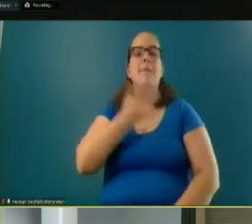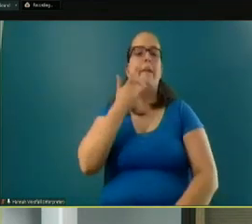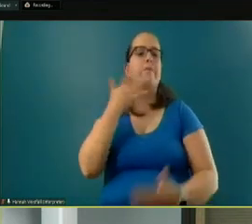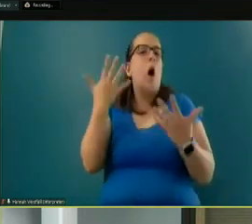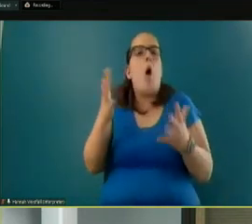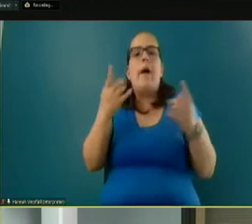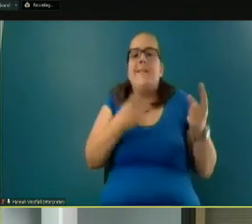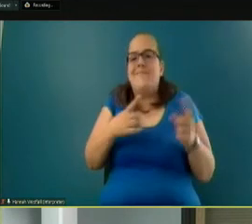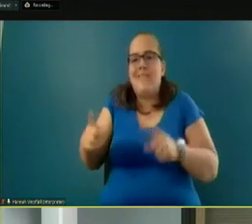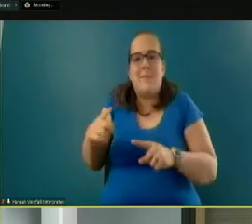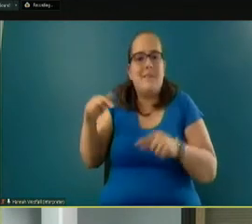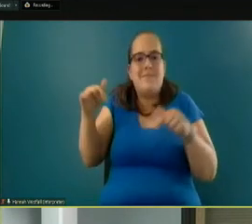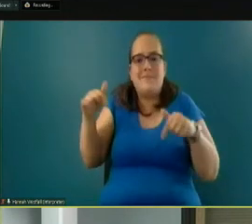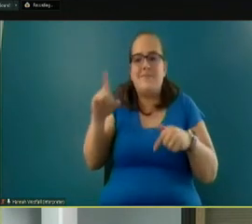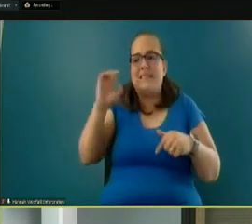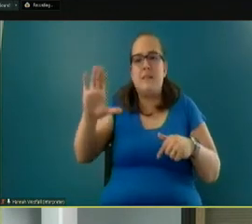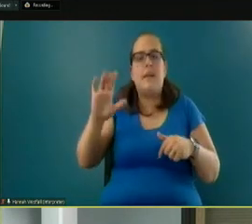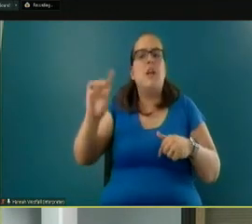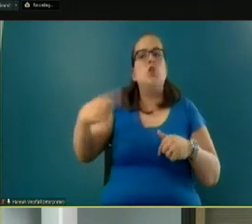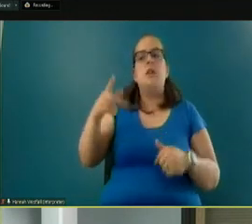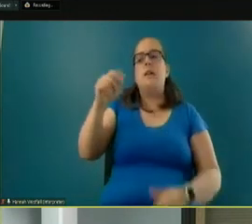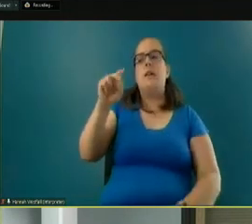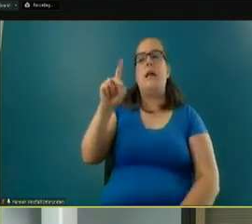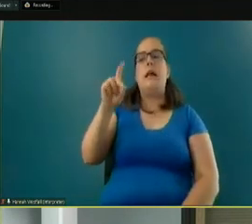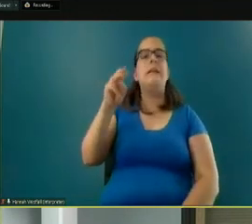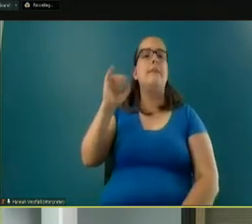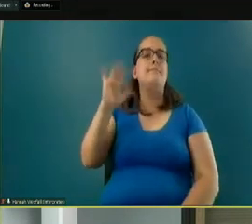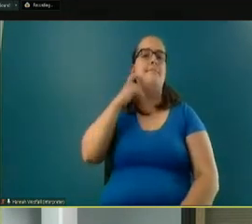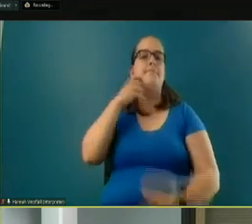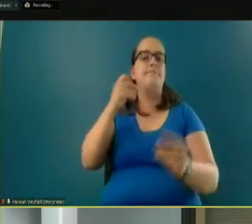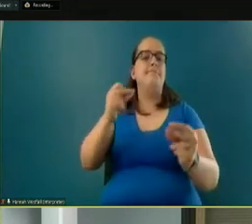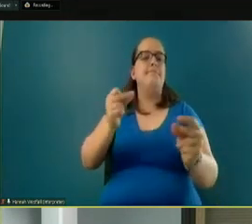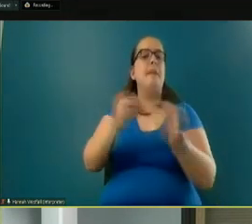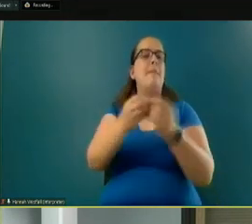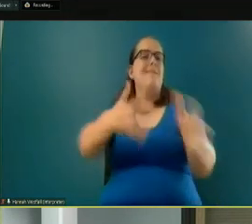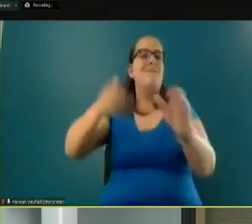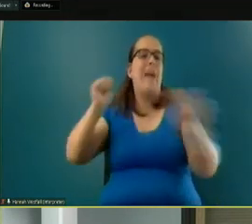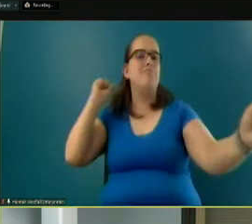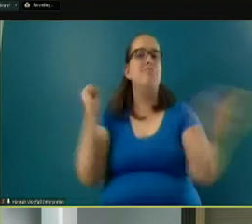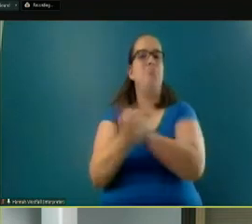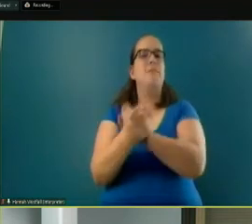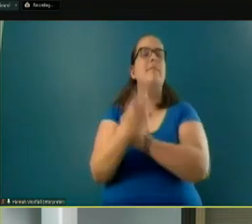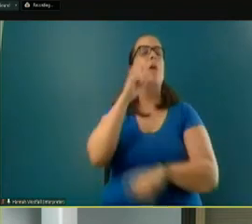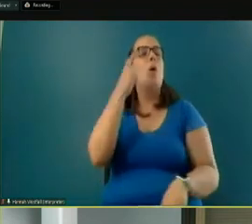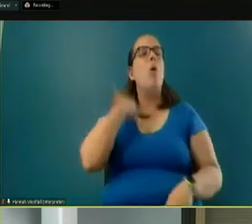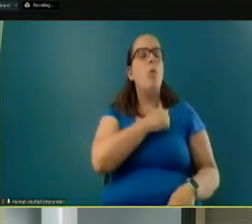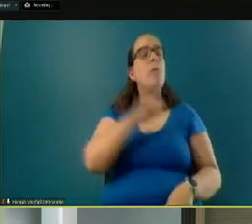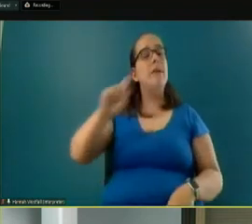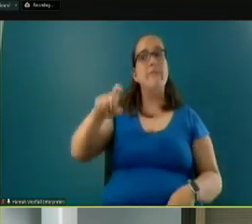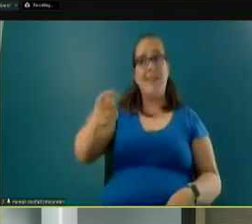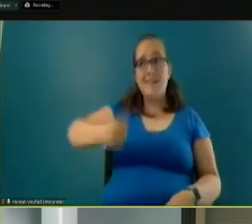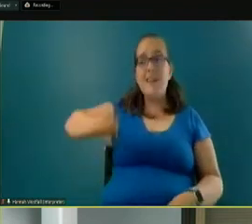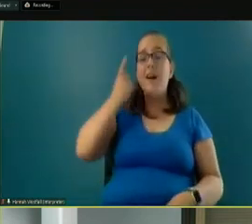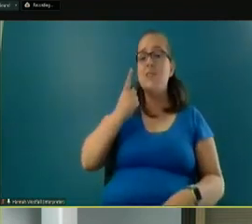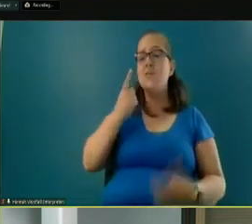occurring in Deschutes County. It's just that the pandemic has accelerated those those changes. And I think we need to we need to understand